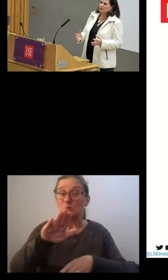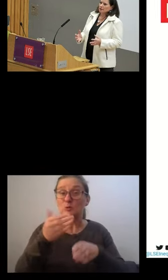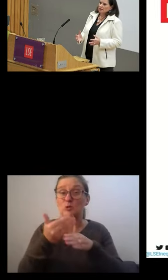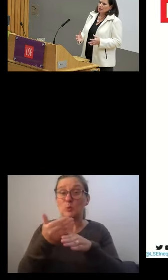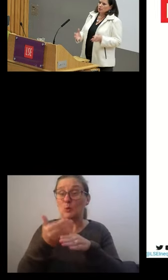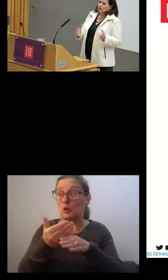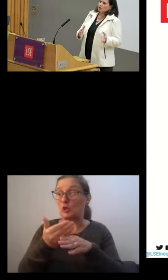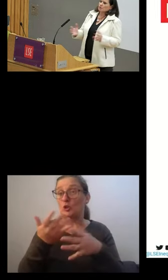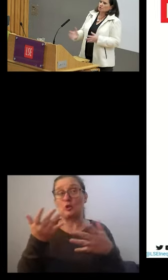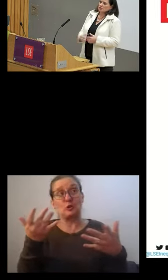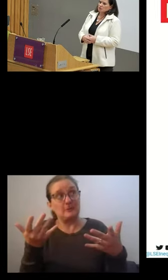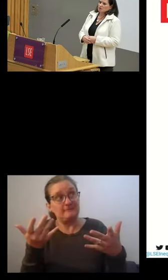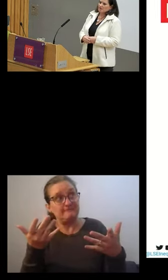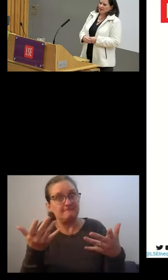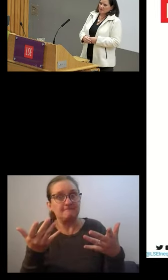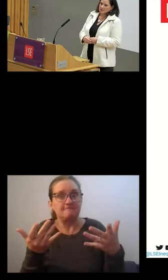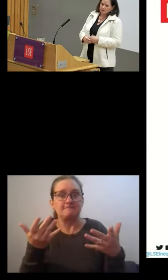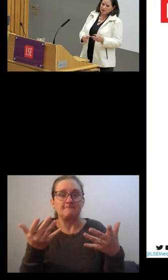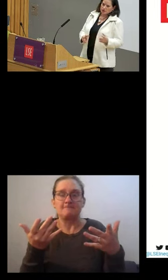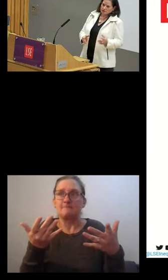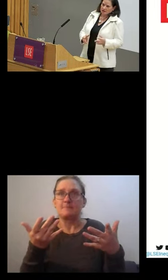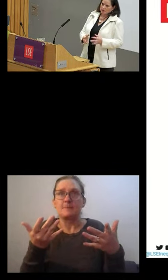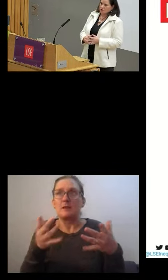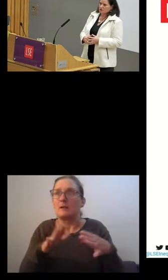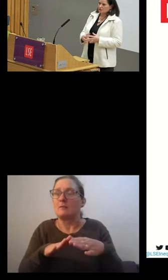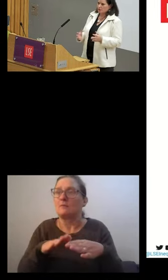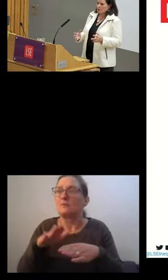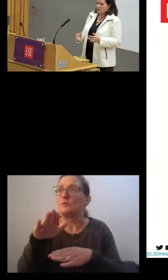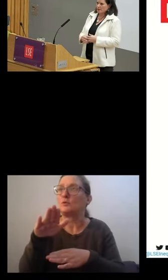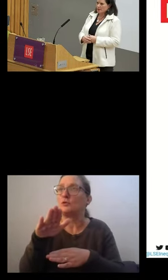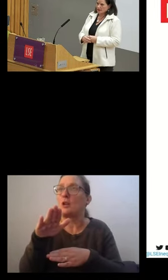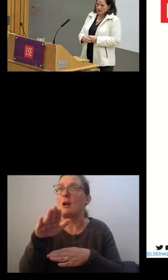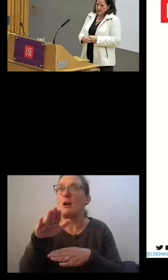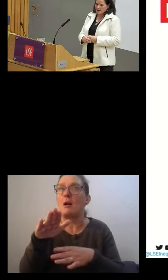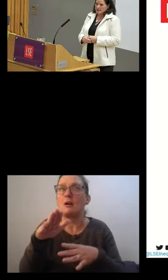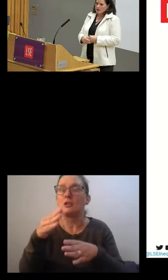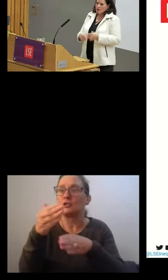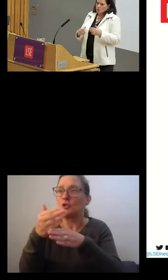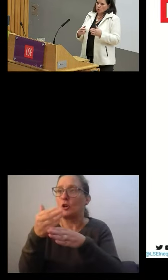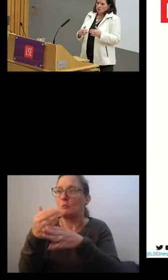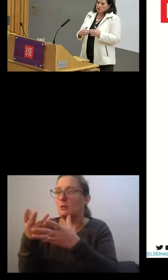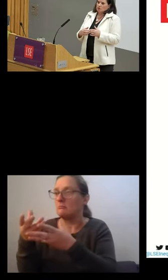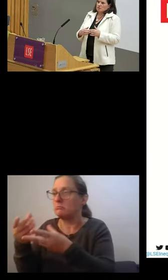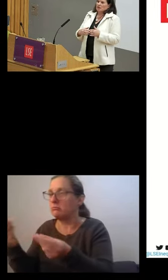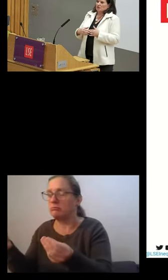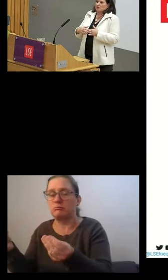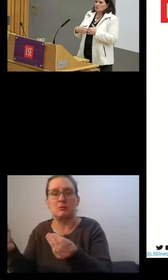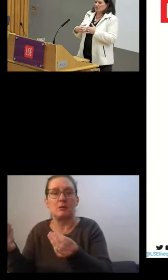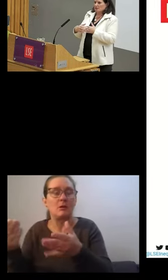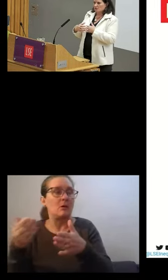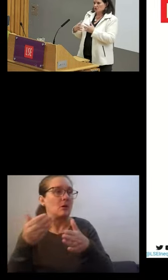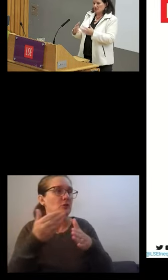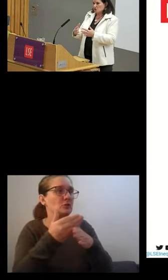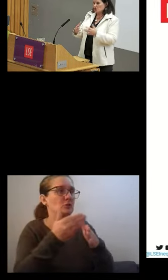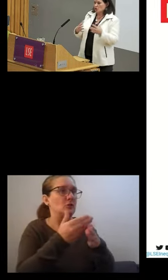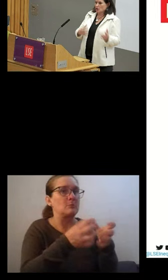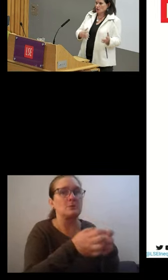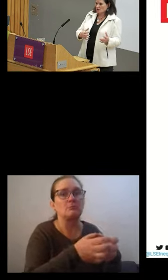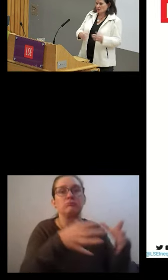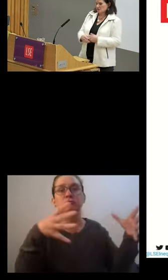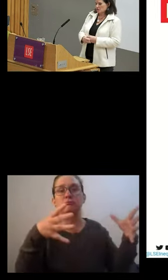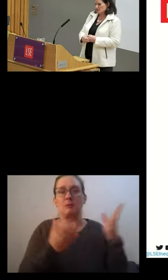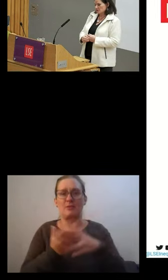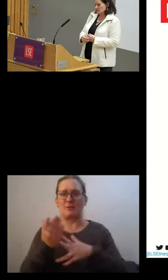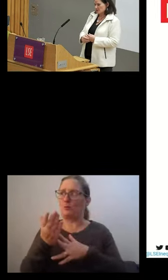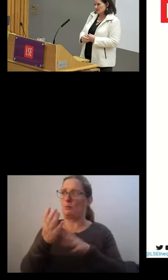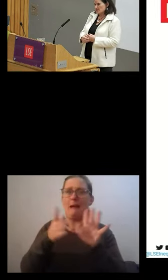unclear which jobs are going to be affected by new technologies or by AI, or which jobs are going to be changed or